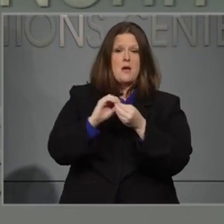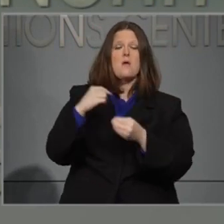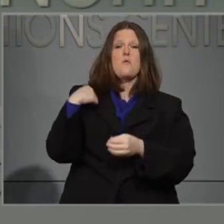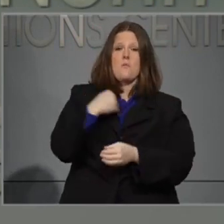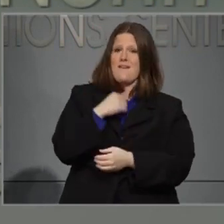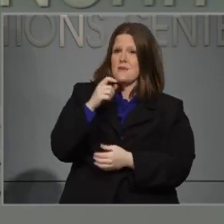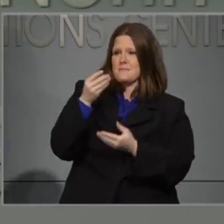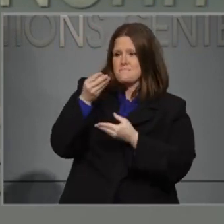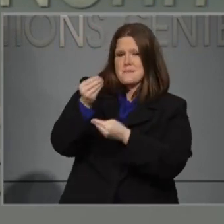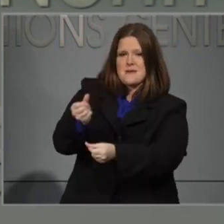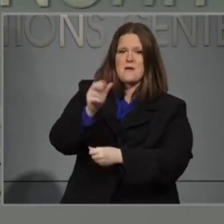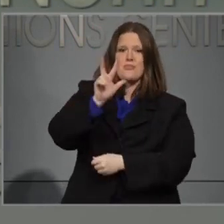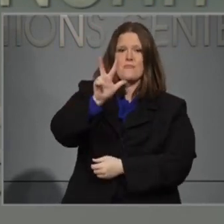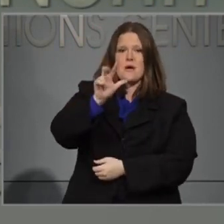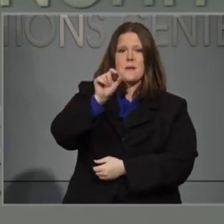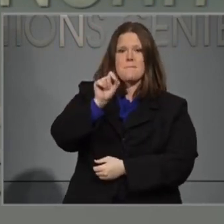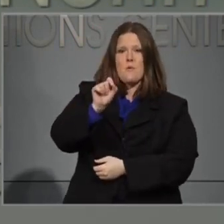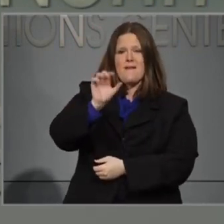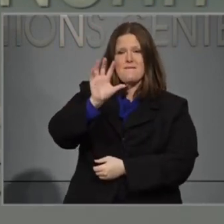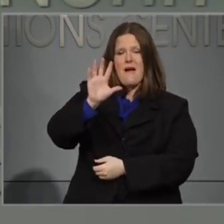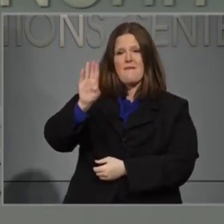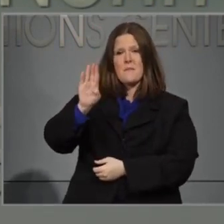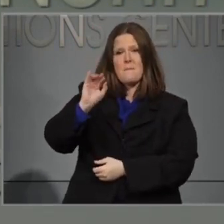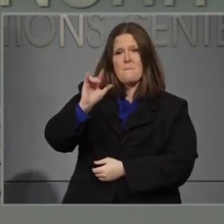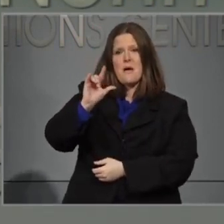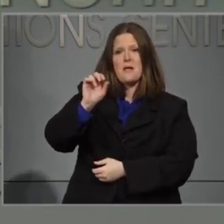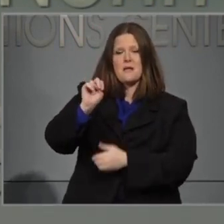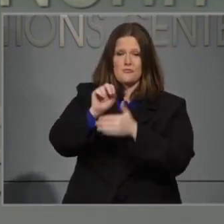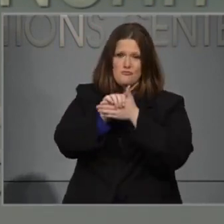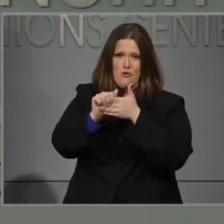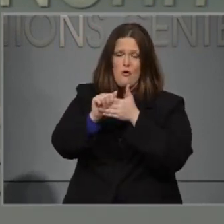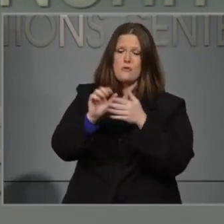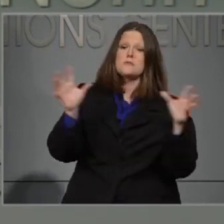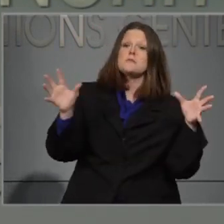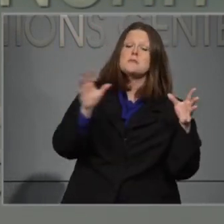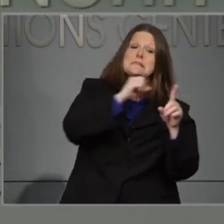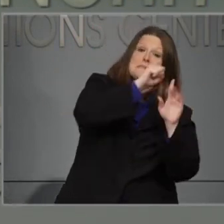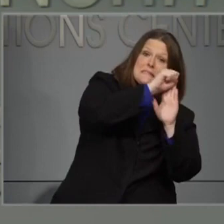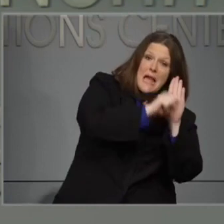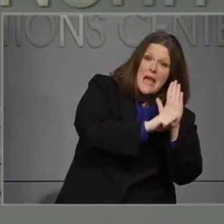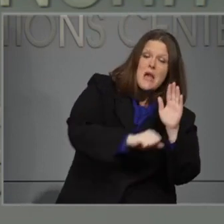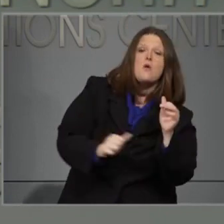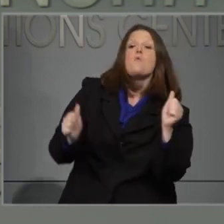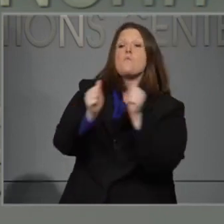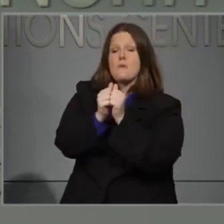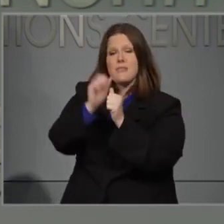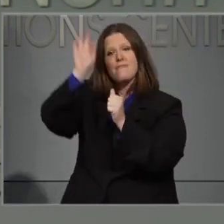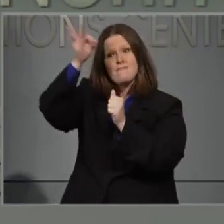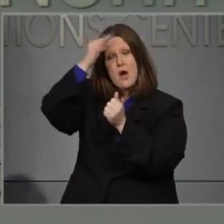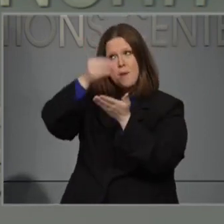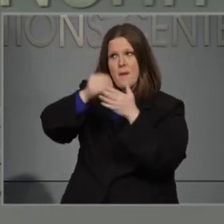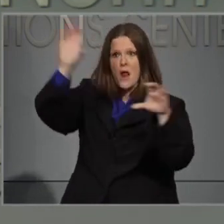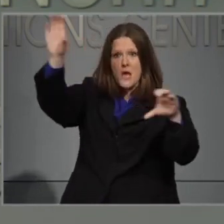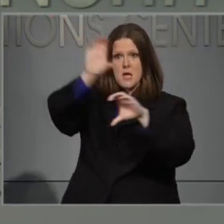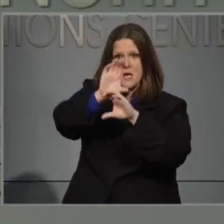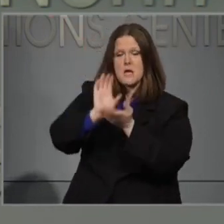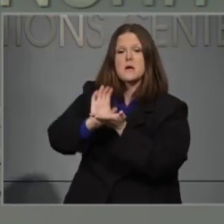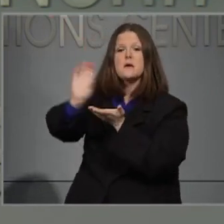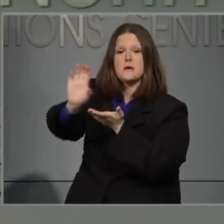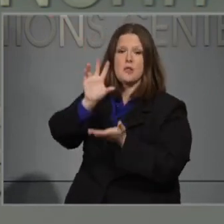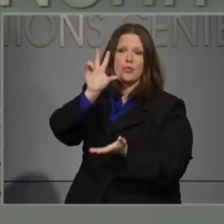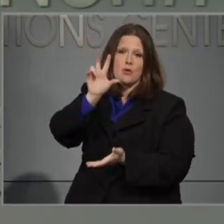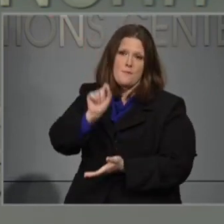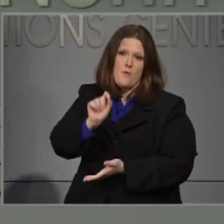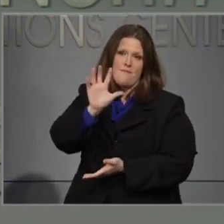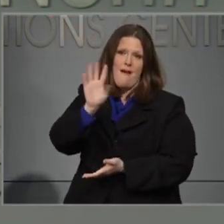in state and federal funding for Hurricane Matthew and Florence recovery. Already, the recovery office has